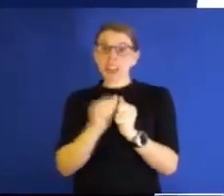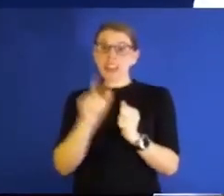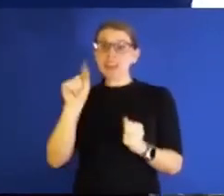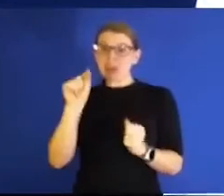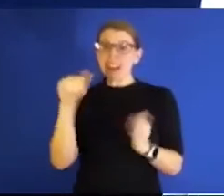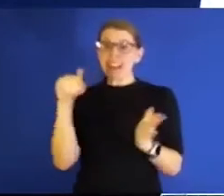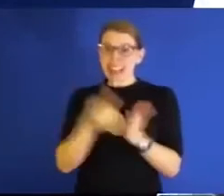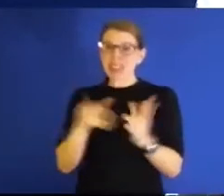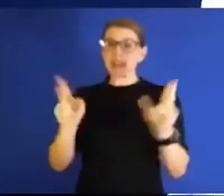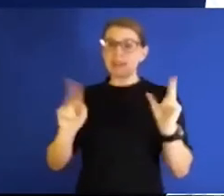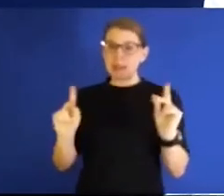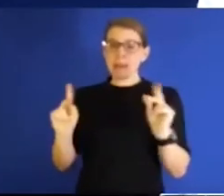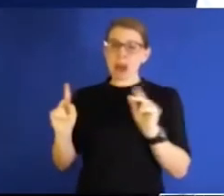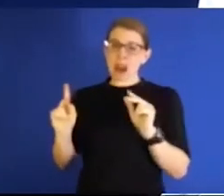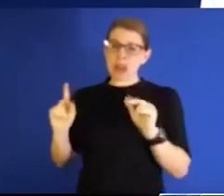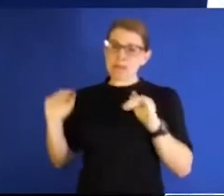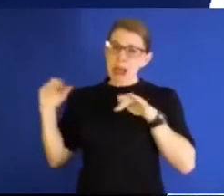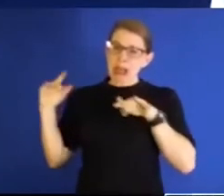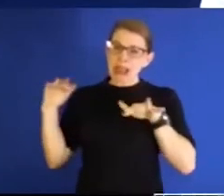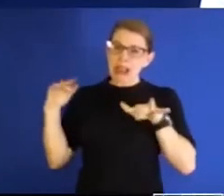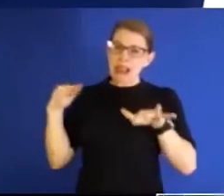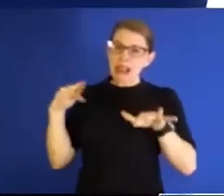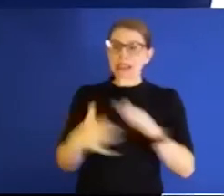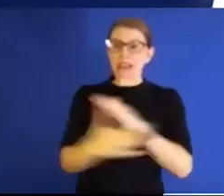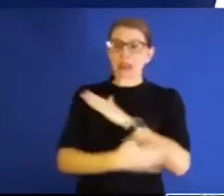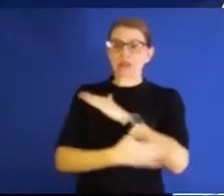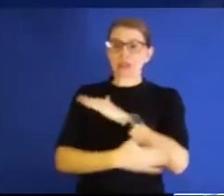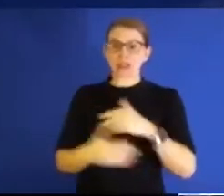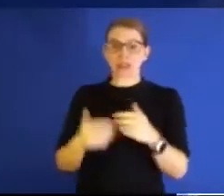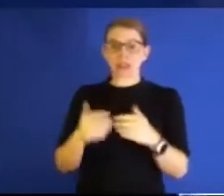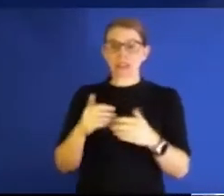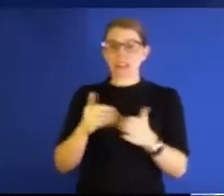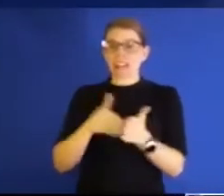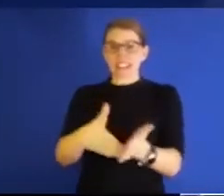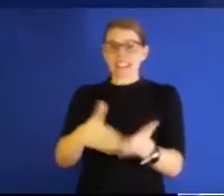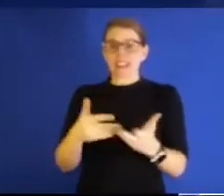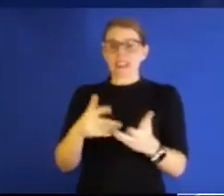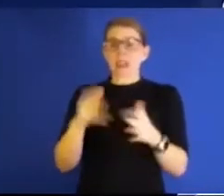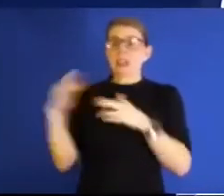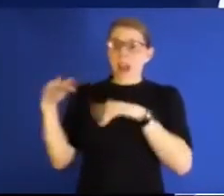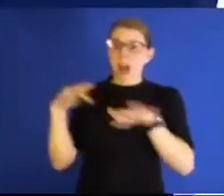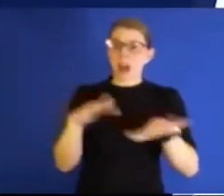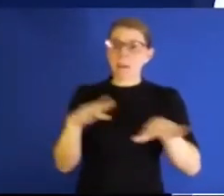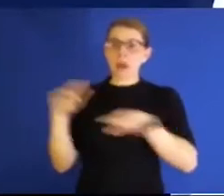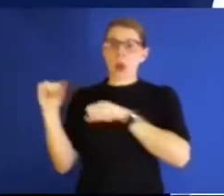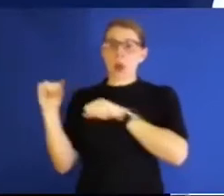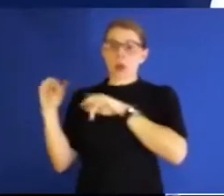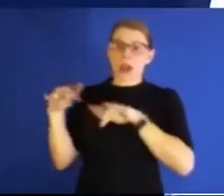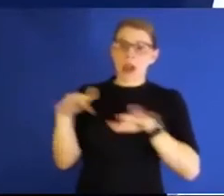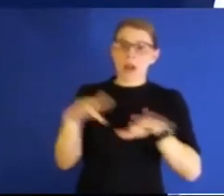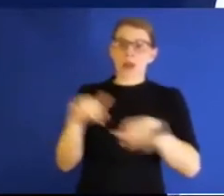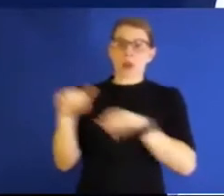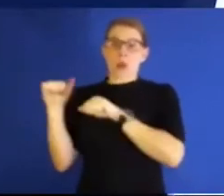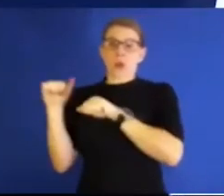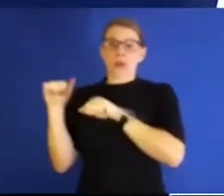immigrating into the county all the time, right? They come, they go, they come, they go. that's the recipe for disaster, especially if the young kids tend to transmit